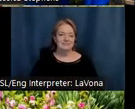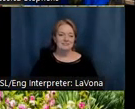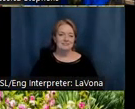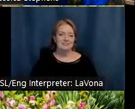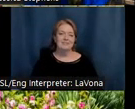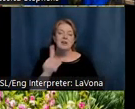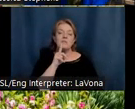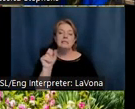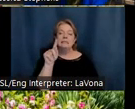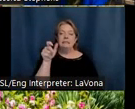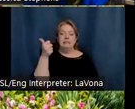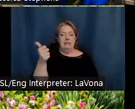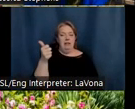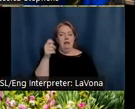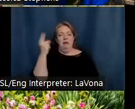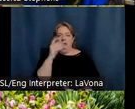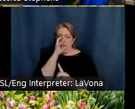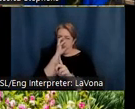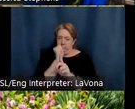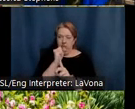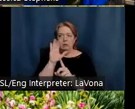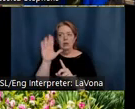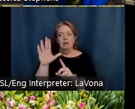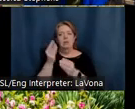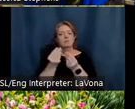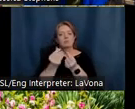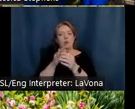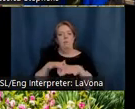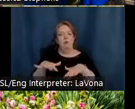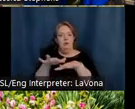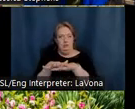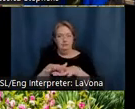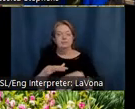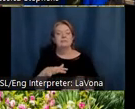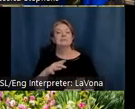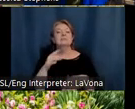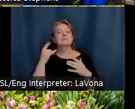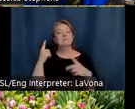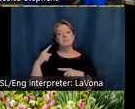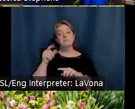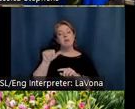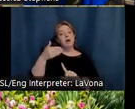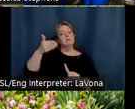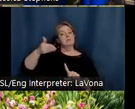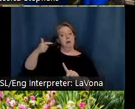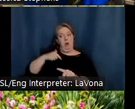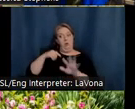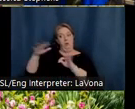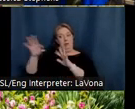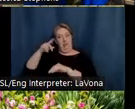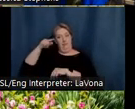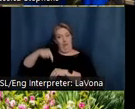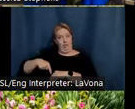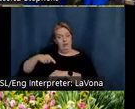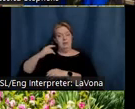he transformed in Nashville, where, like other artists we've selected for this year's road trip, he integrated his art